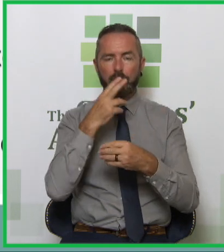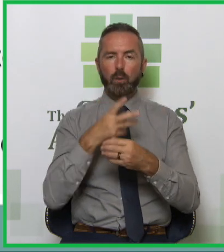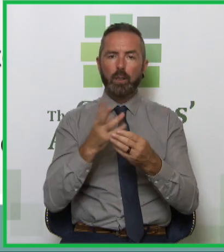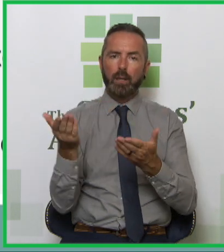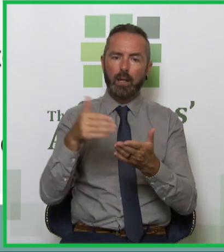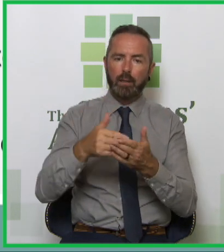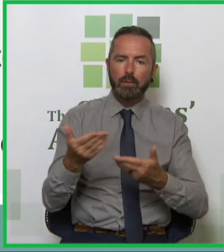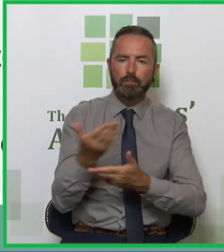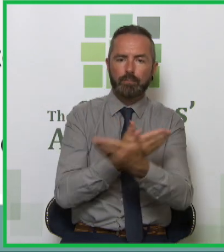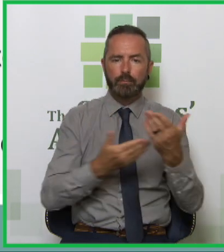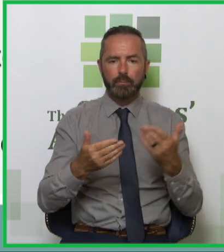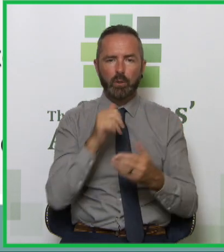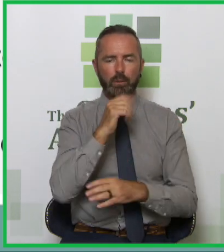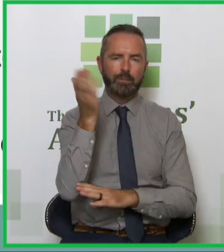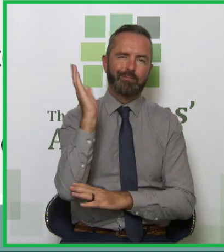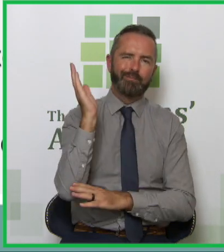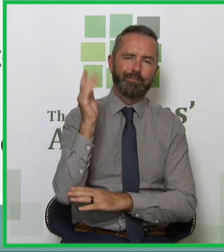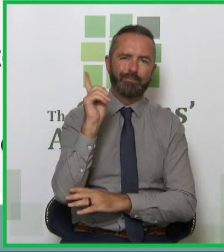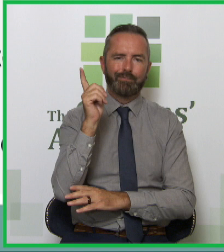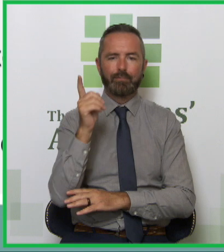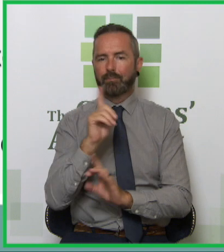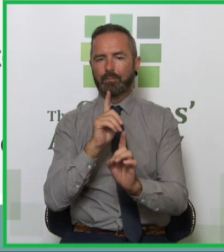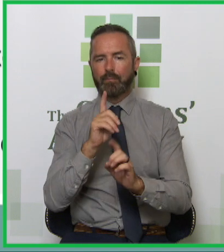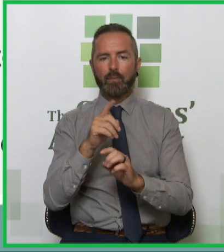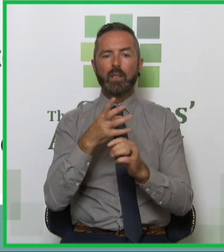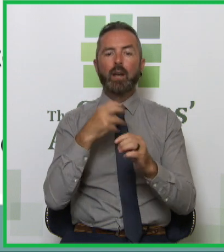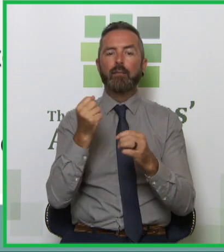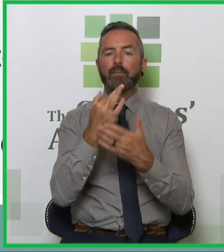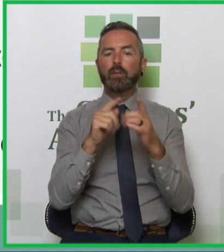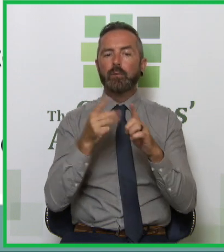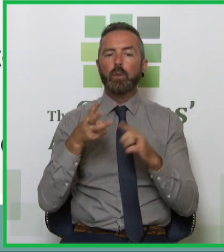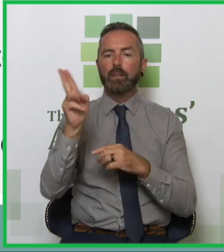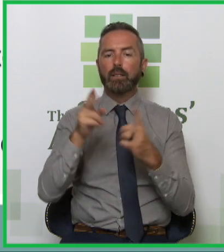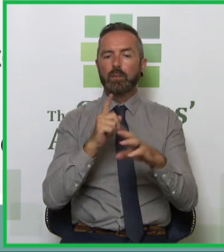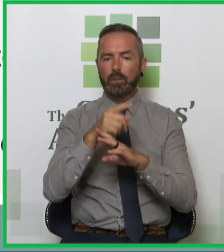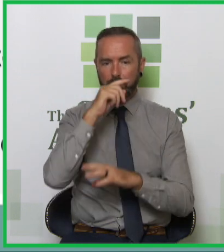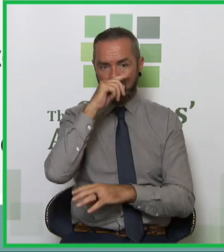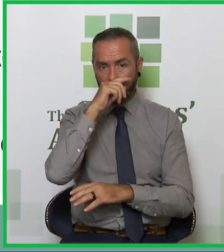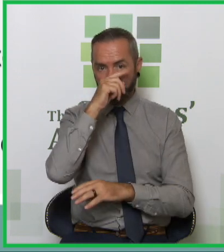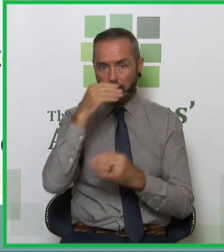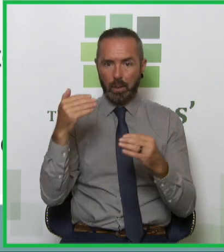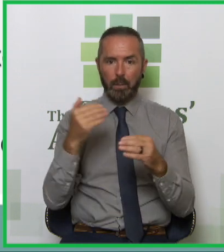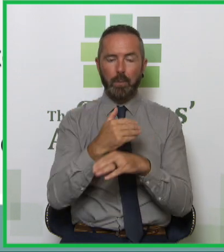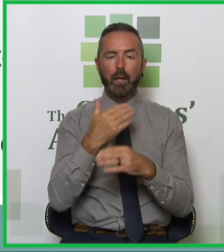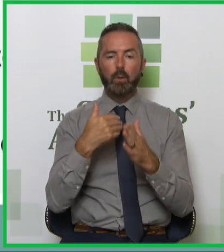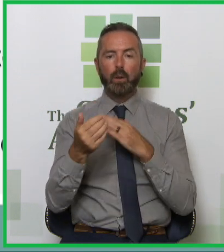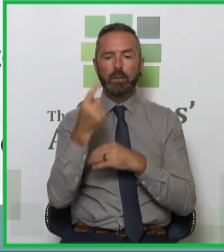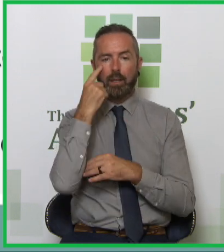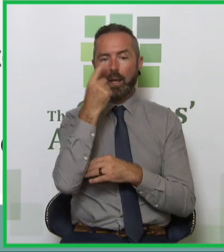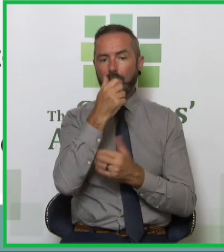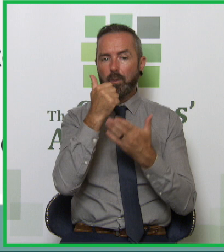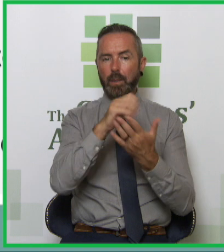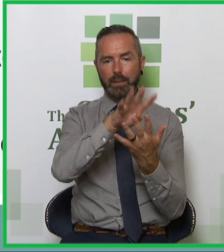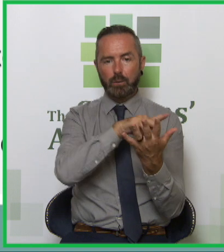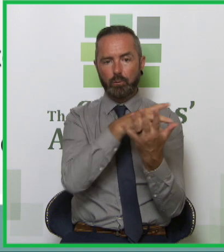And we do need to elicit what's the nature and extent of drug use. So there's a number of ways we can do that. We can do that via an evidence-based screening